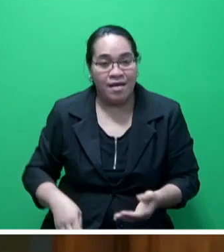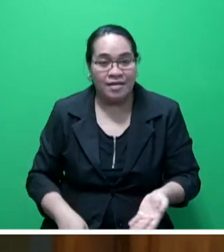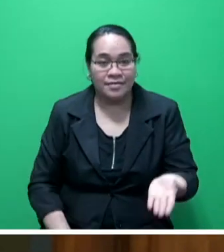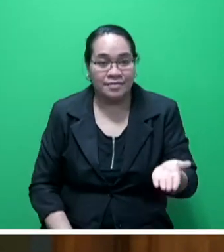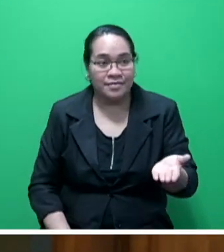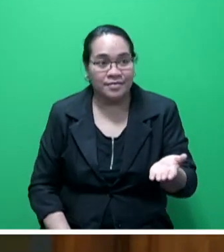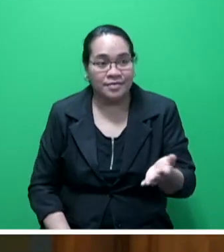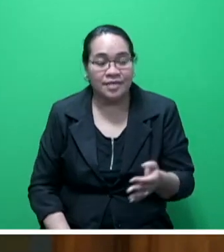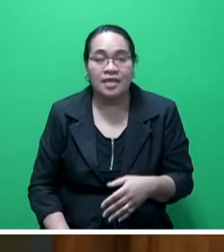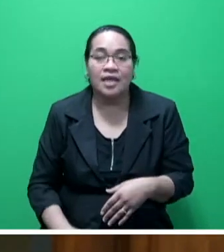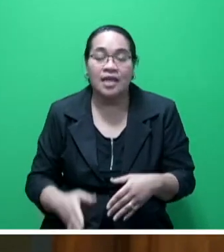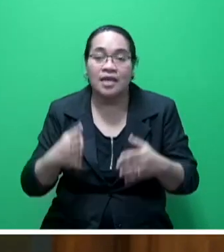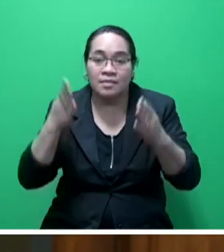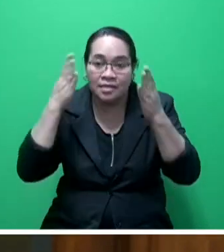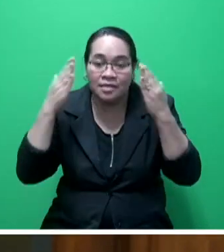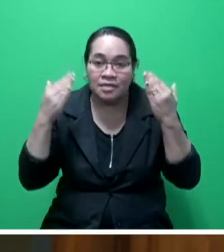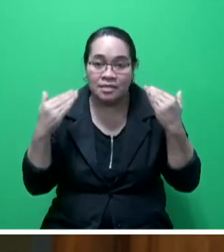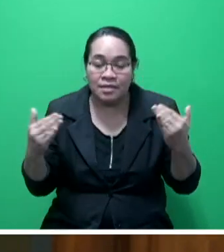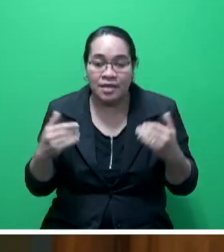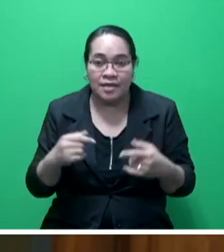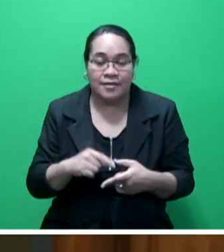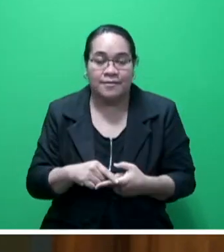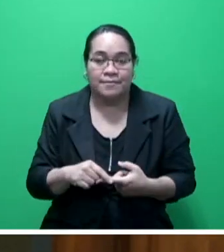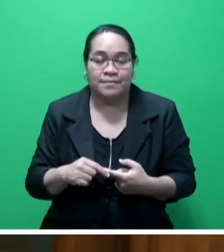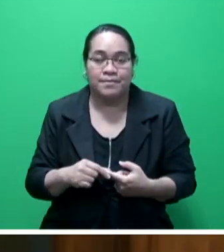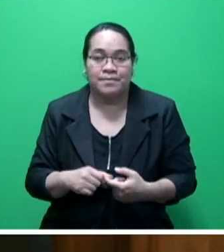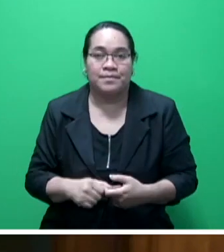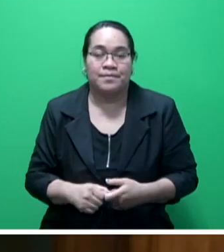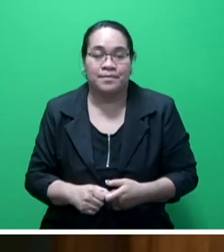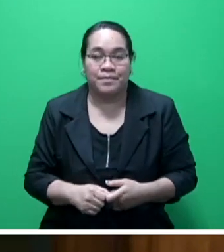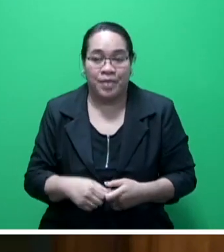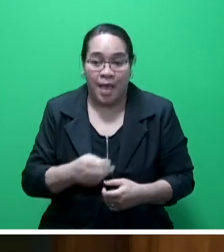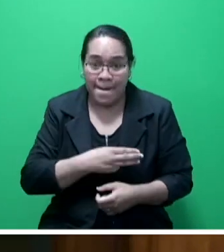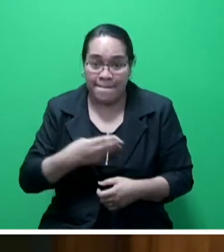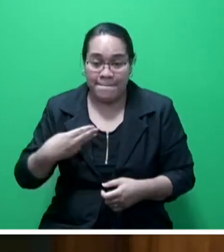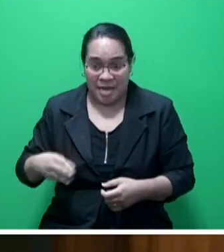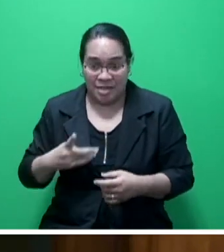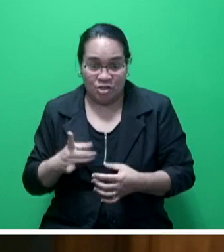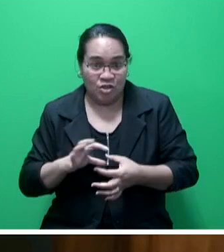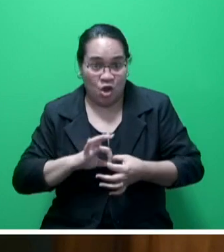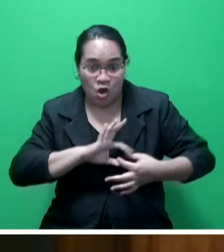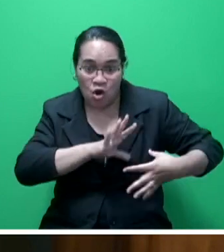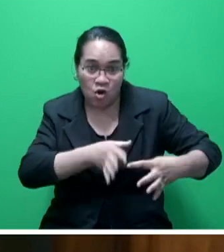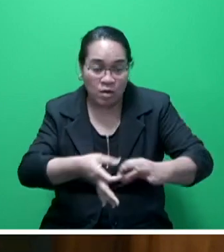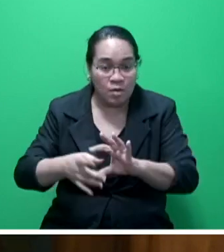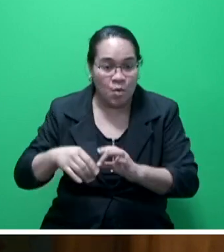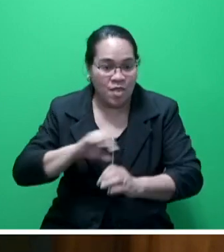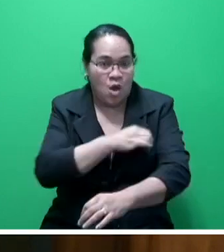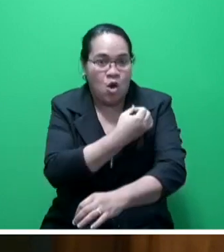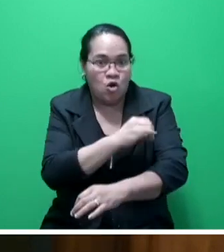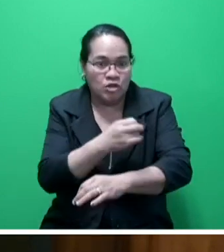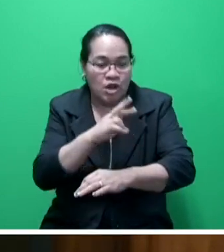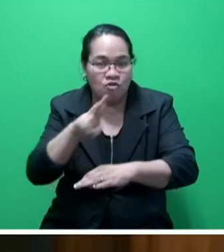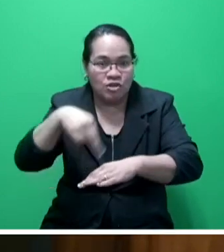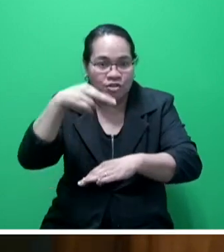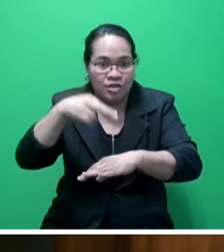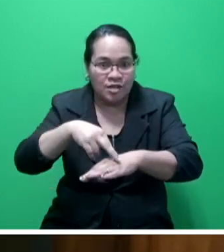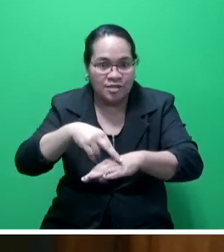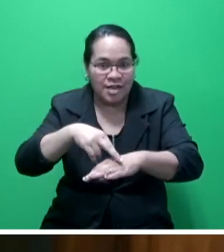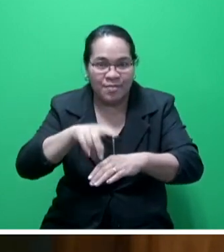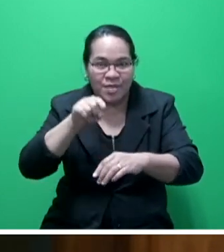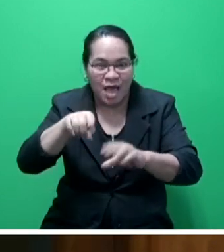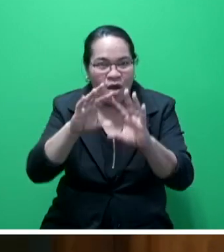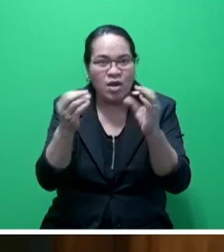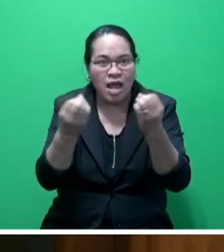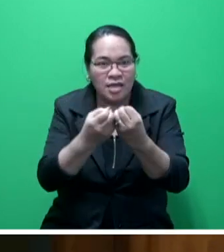Mr. Speaker, the Ministry, in collaboration with the Oshinia Regional Anti-Doping Organization